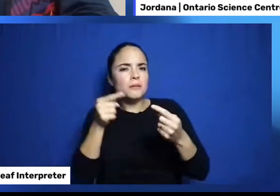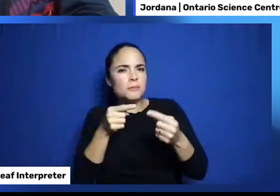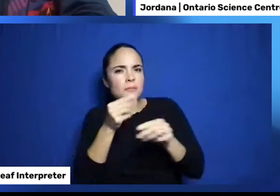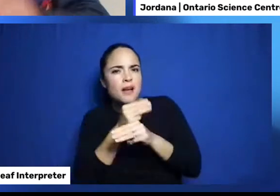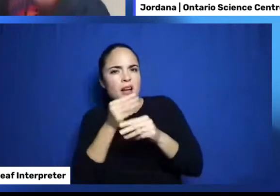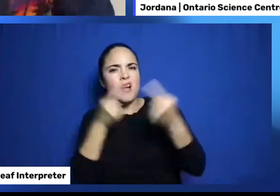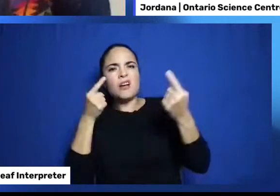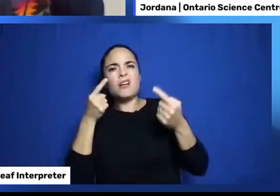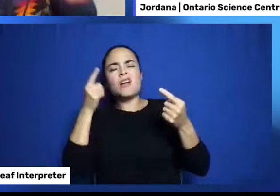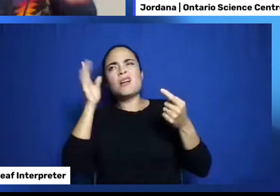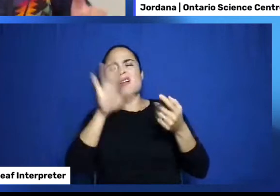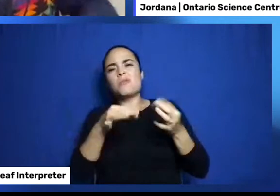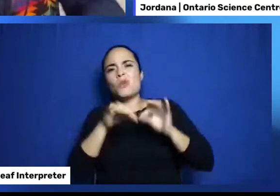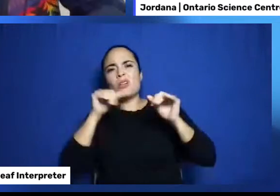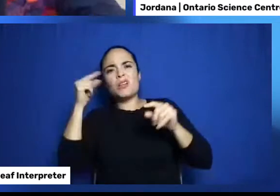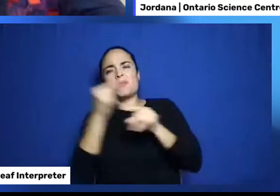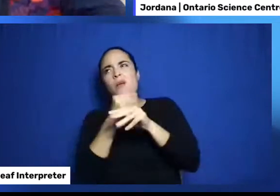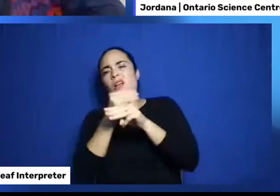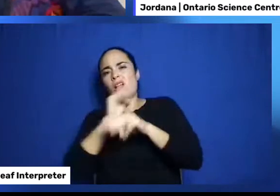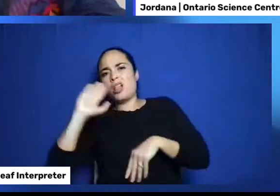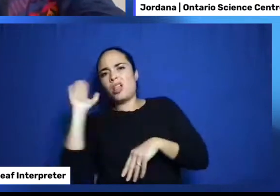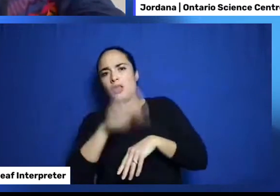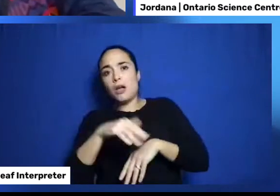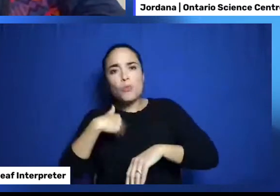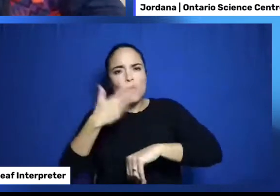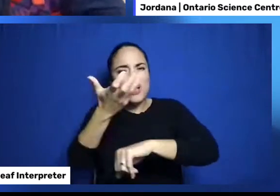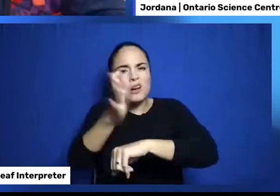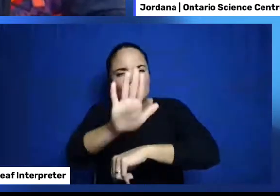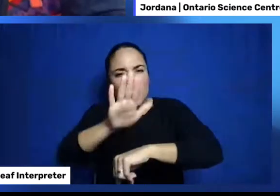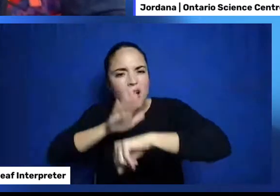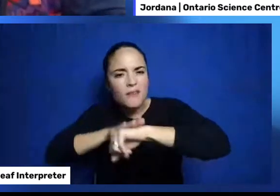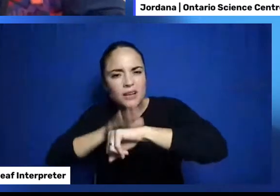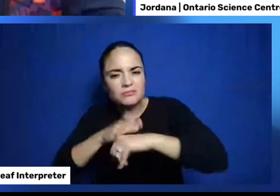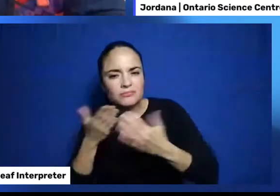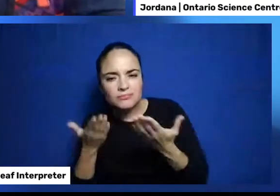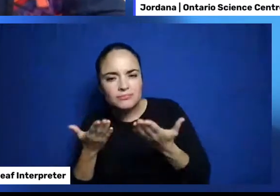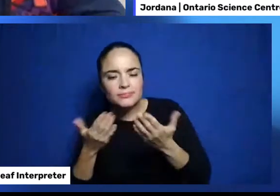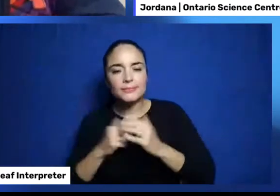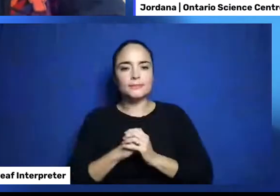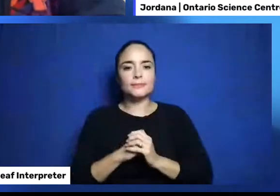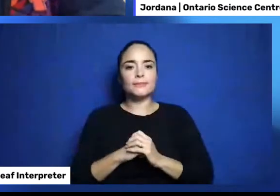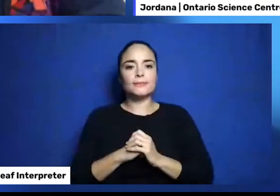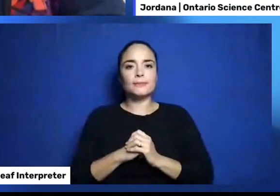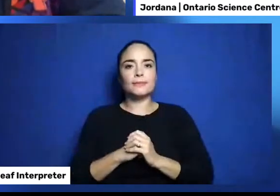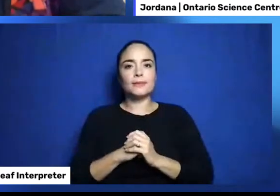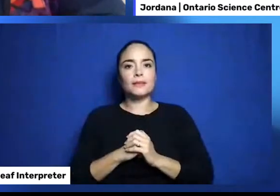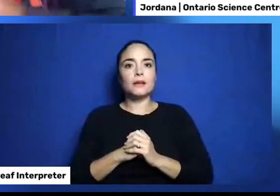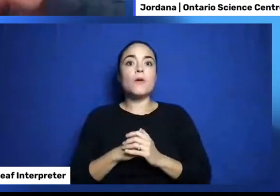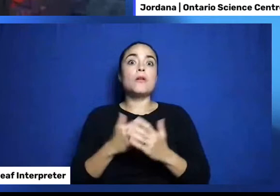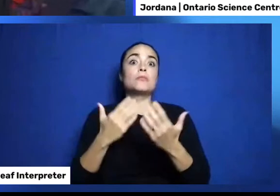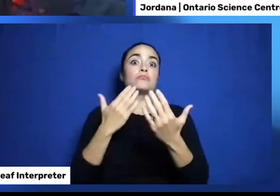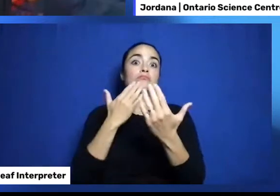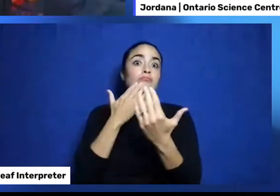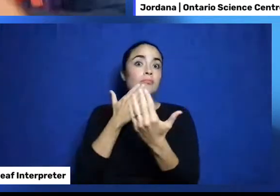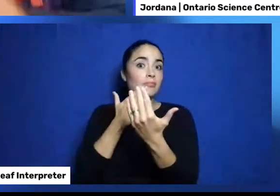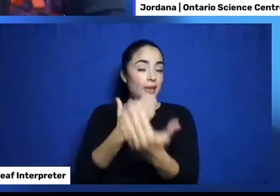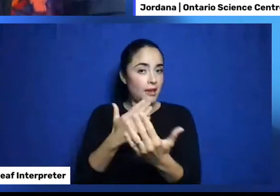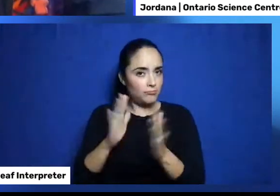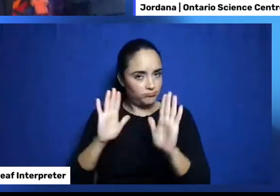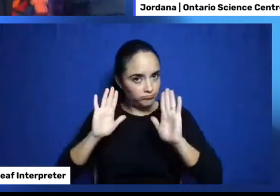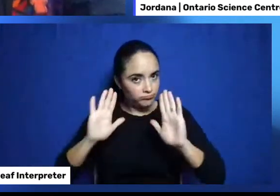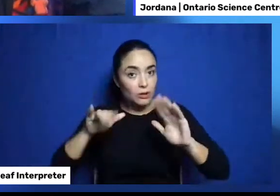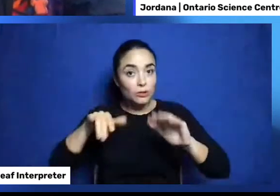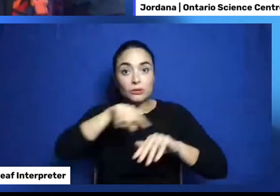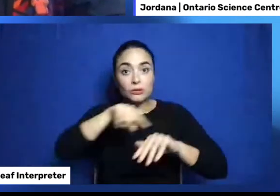them. Thank you for that question Jordana. So young ones. If you don't think math is for you. Well